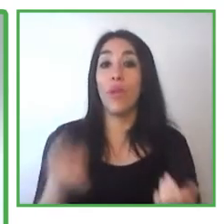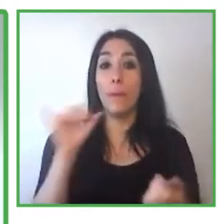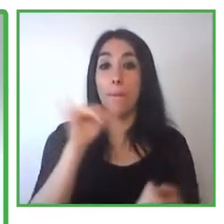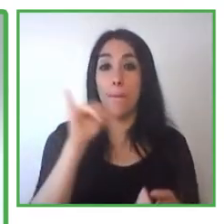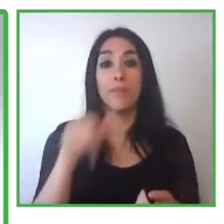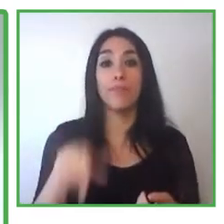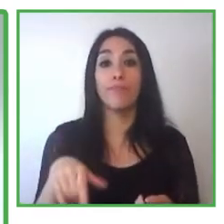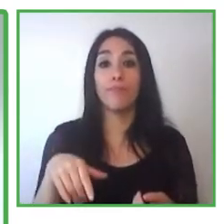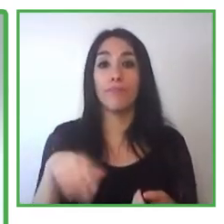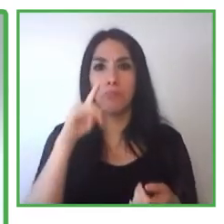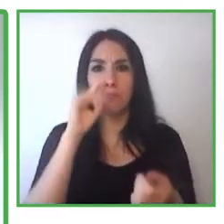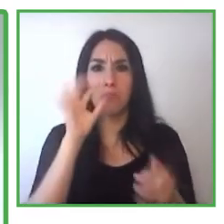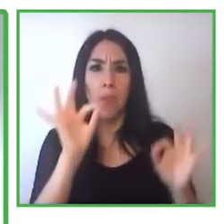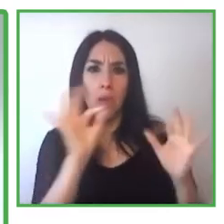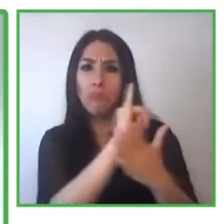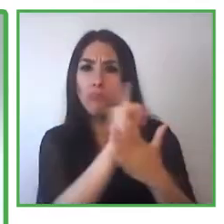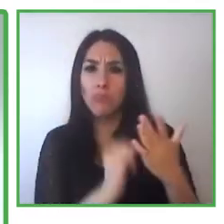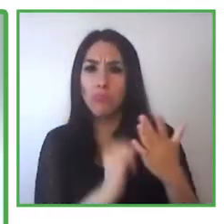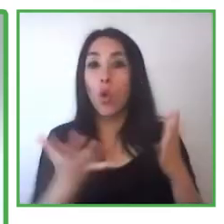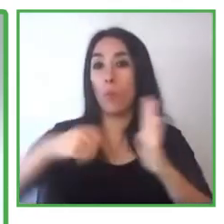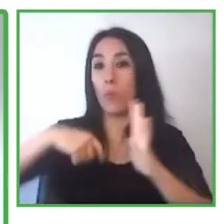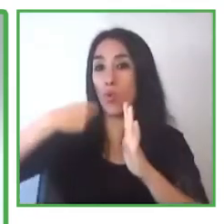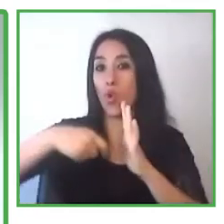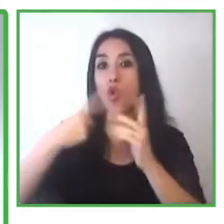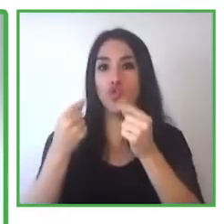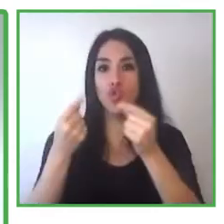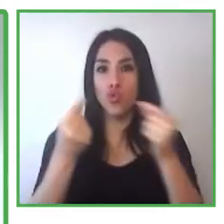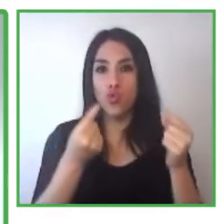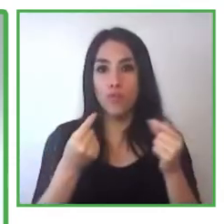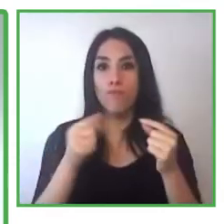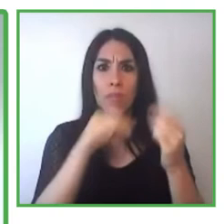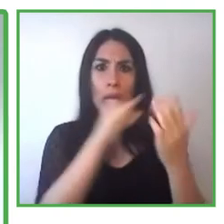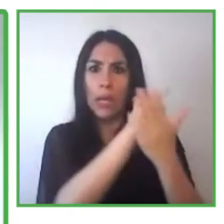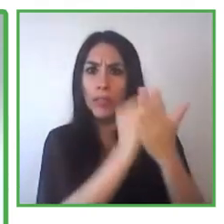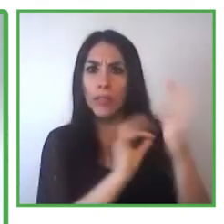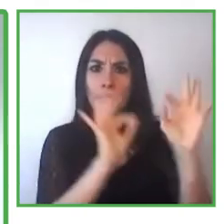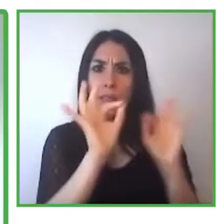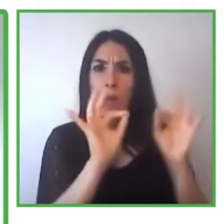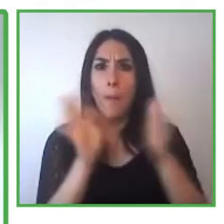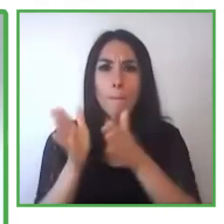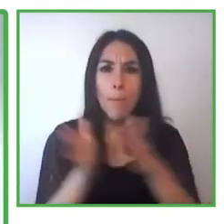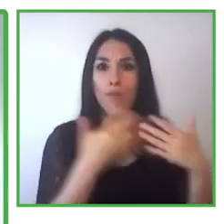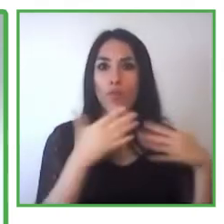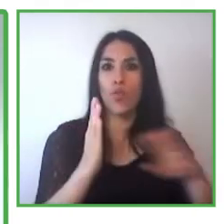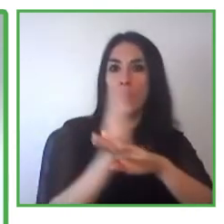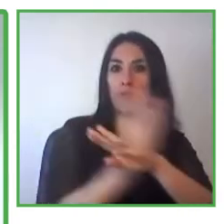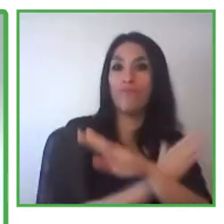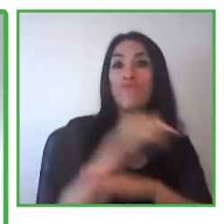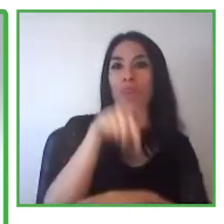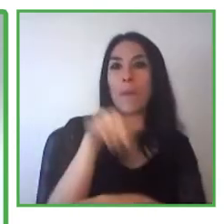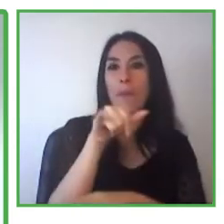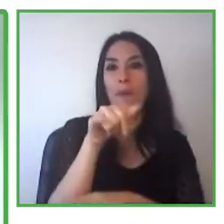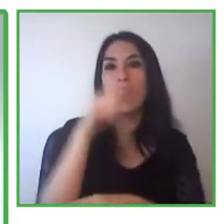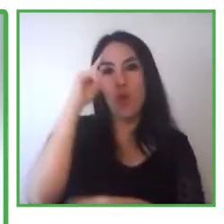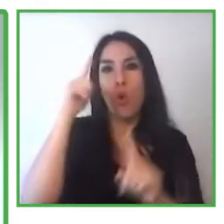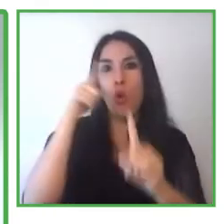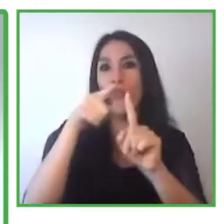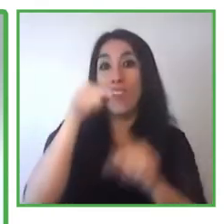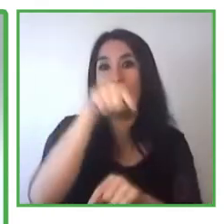the important number, for us is the rotation, people with disability and the job. 19 job.